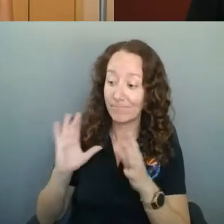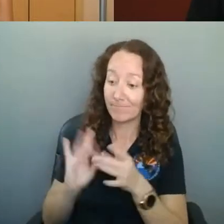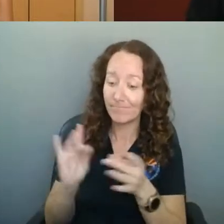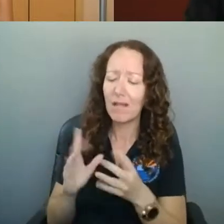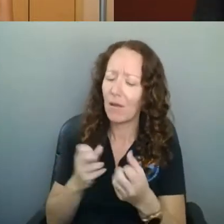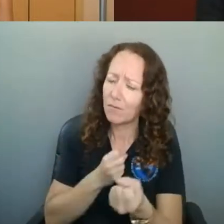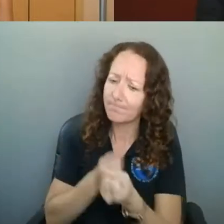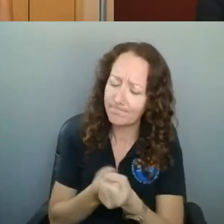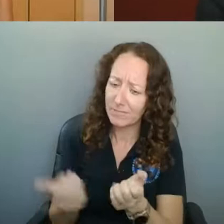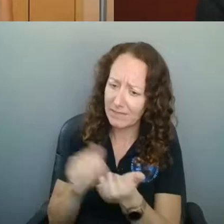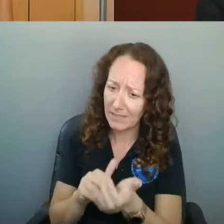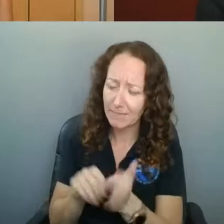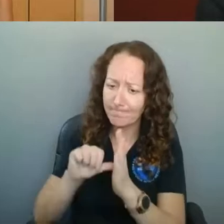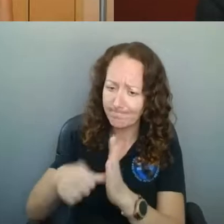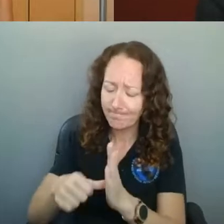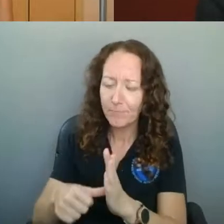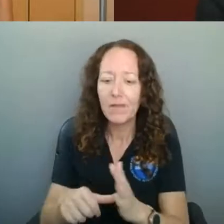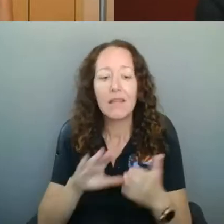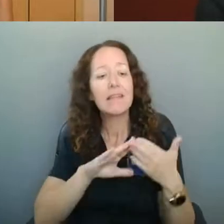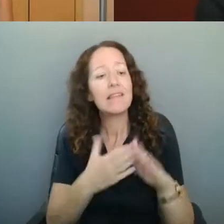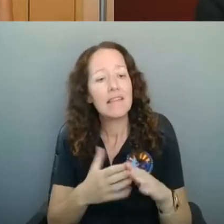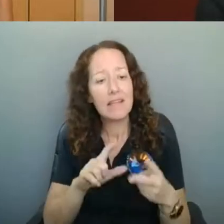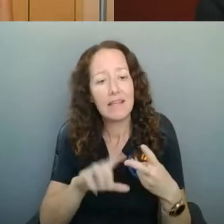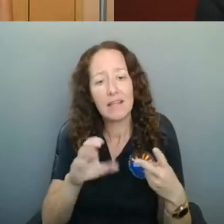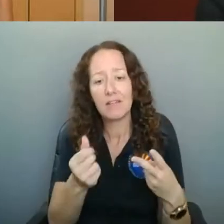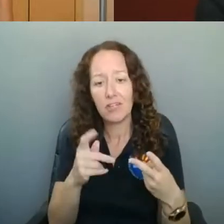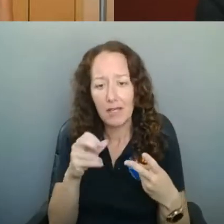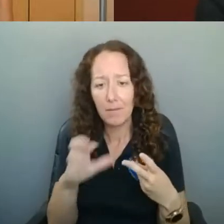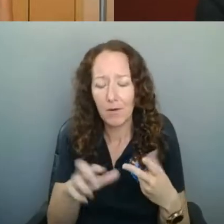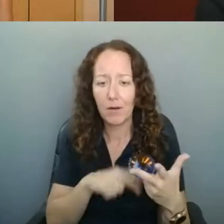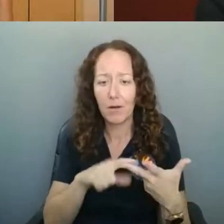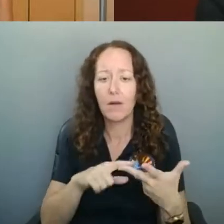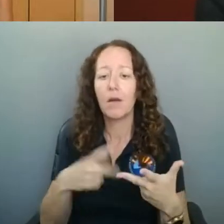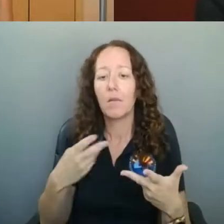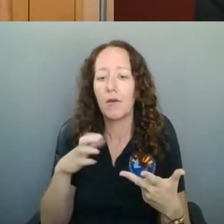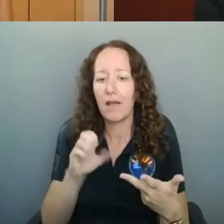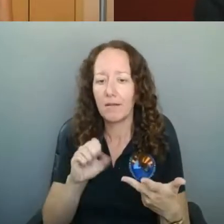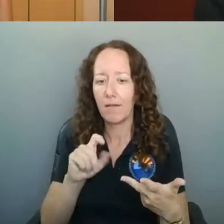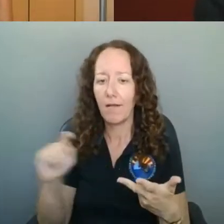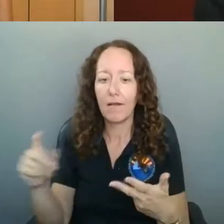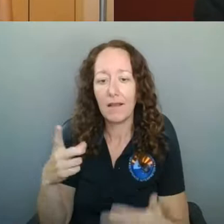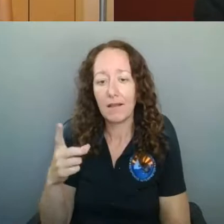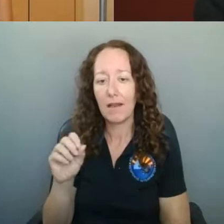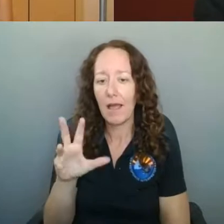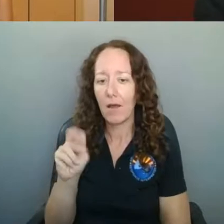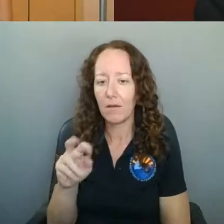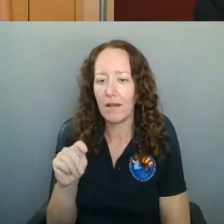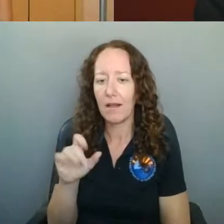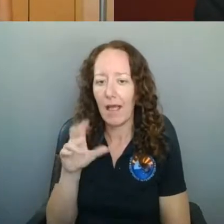city, the chamber, the Prescott Downtown Partnership and the health department, I think we've had daily, weekly,